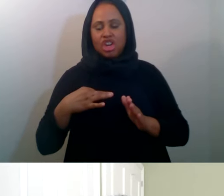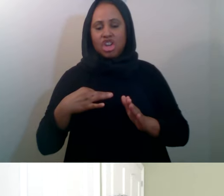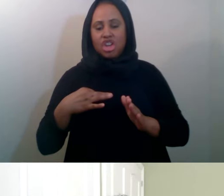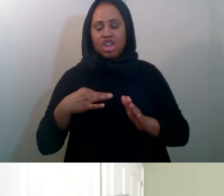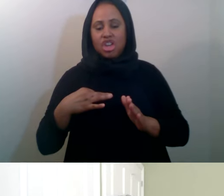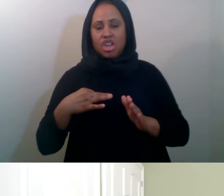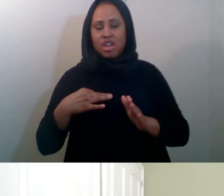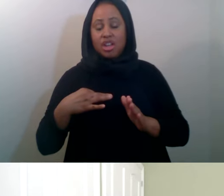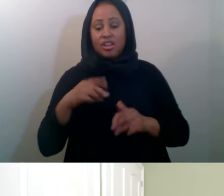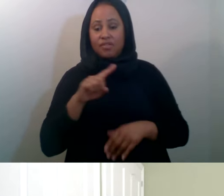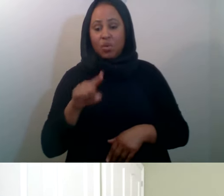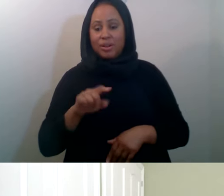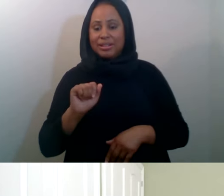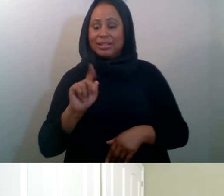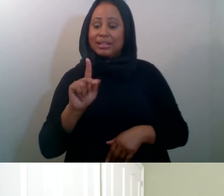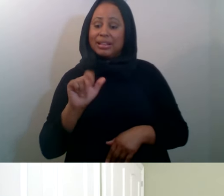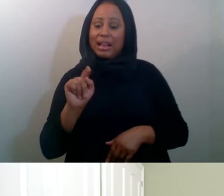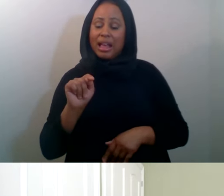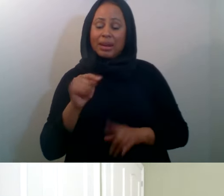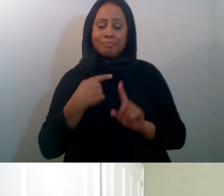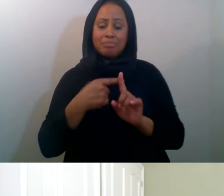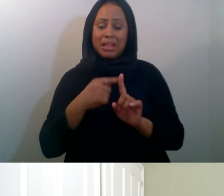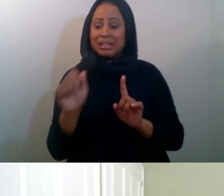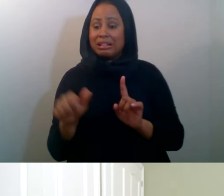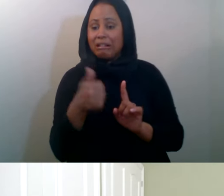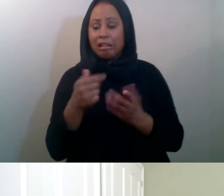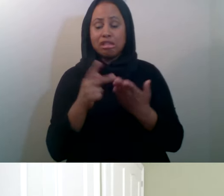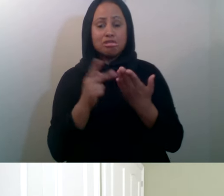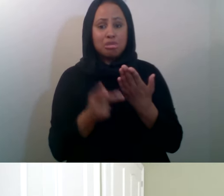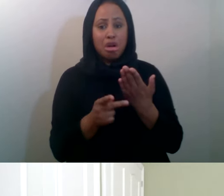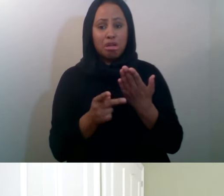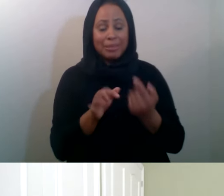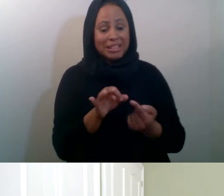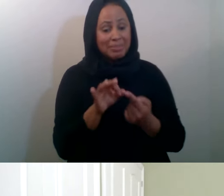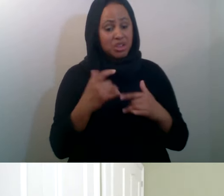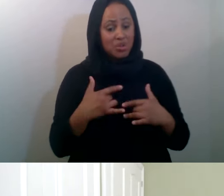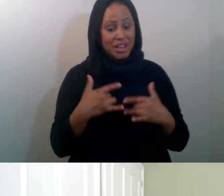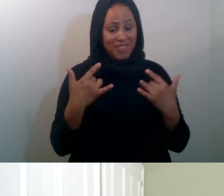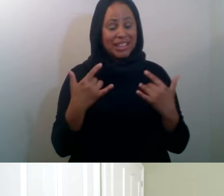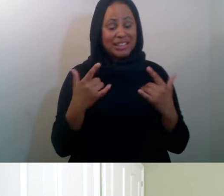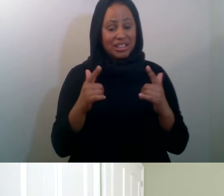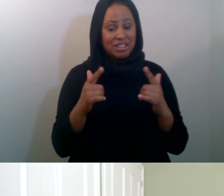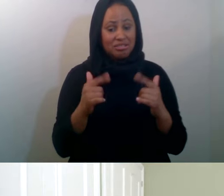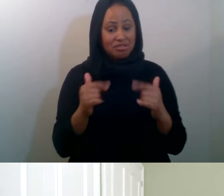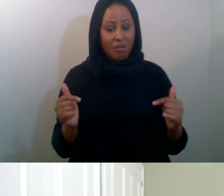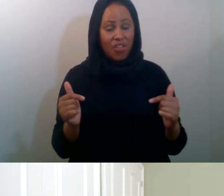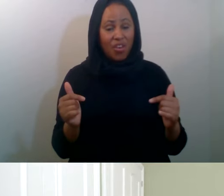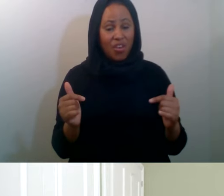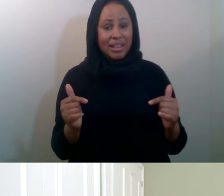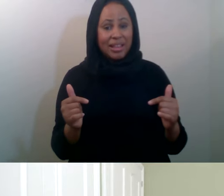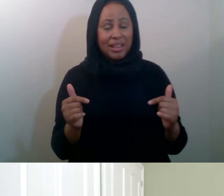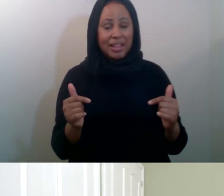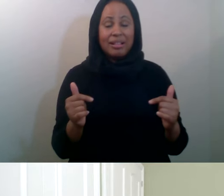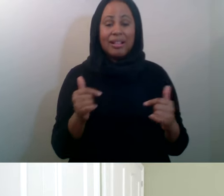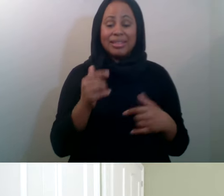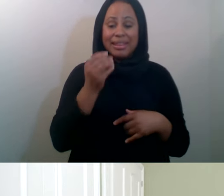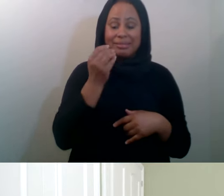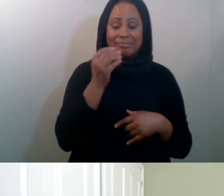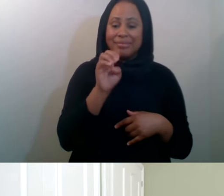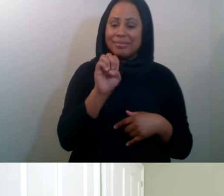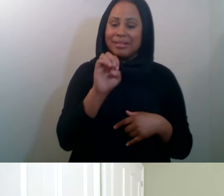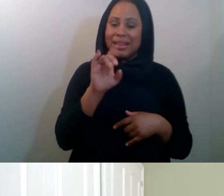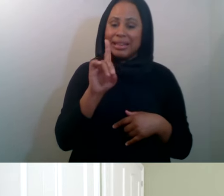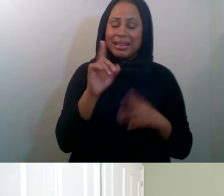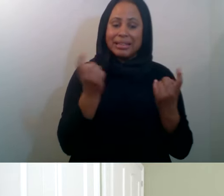uh, different programs that came around with special events and so forth and, and eat at the park, uh, that we did last year.